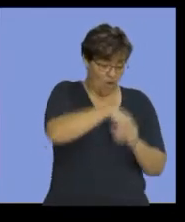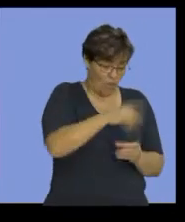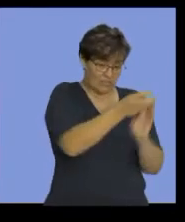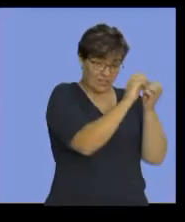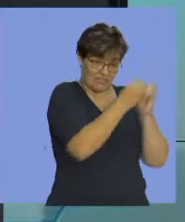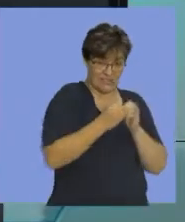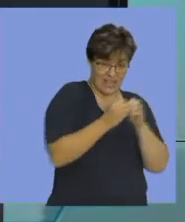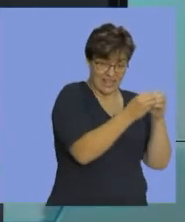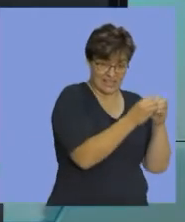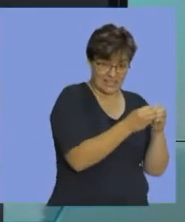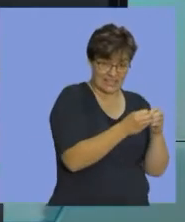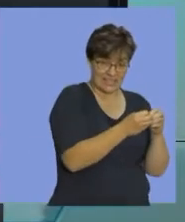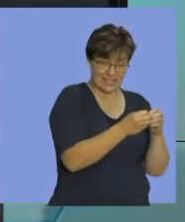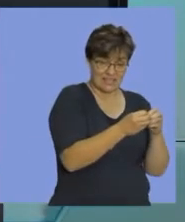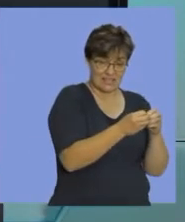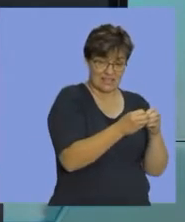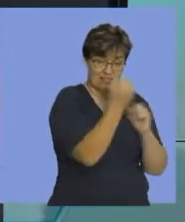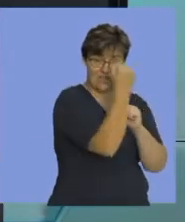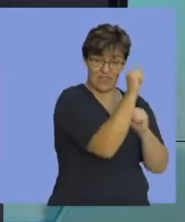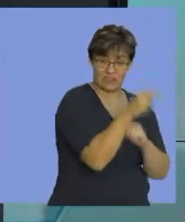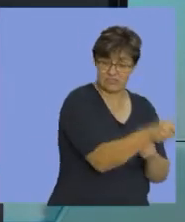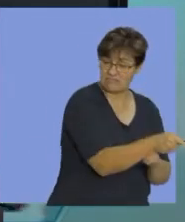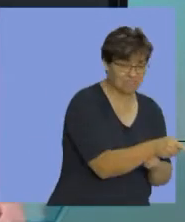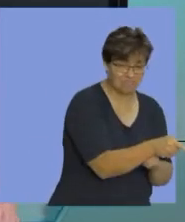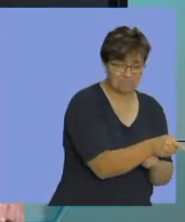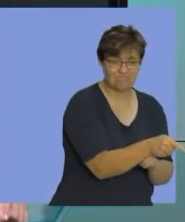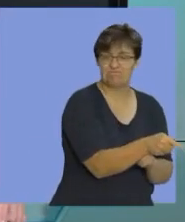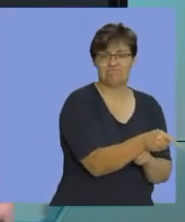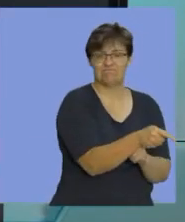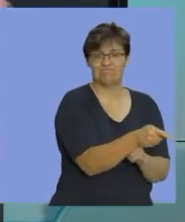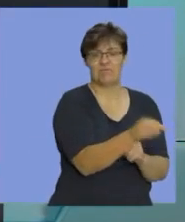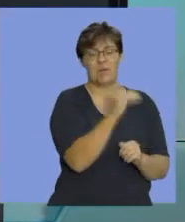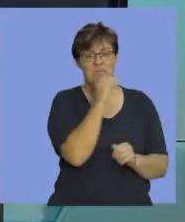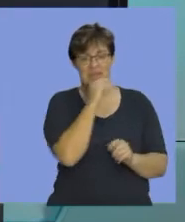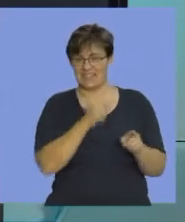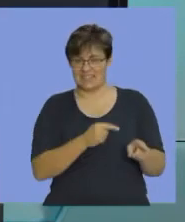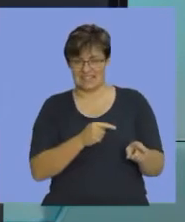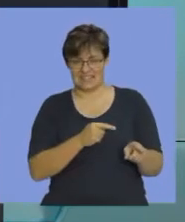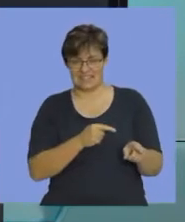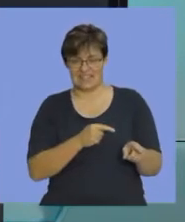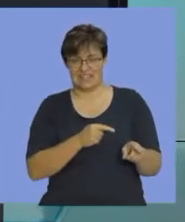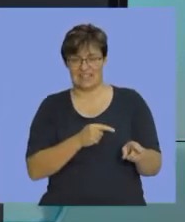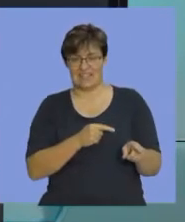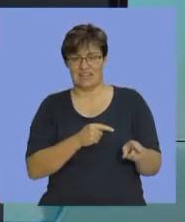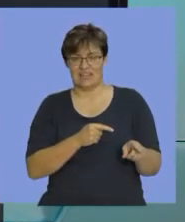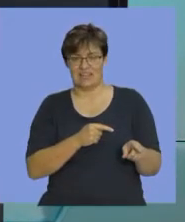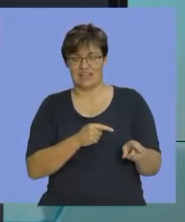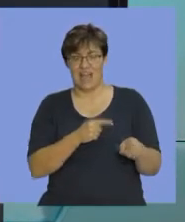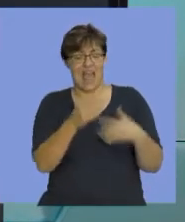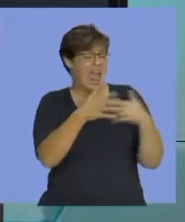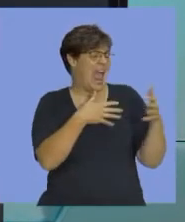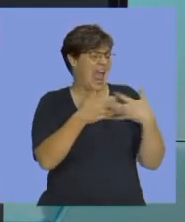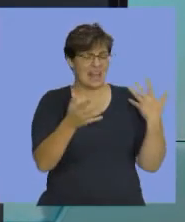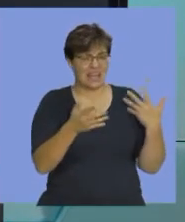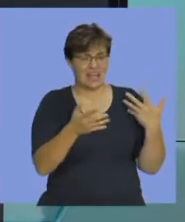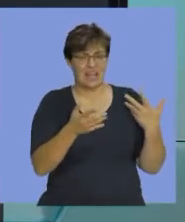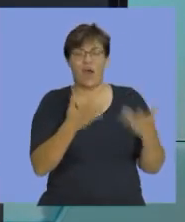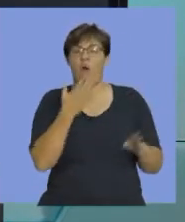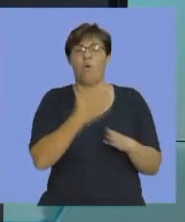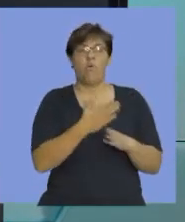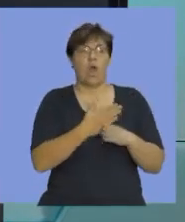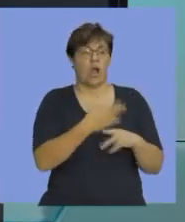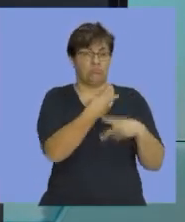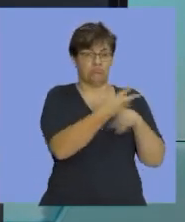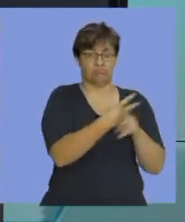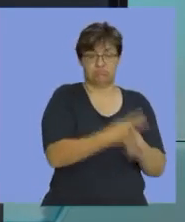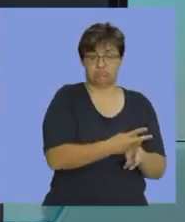involved in the manufacturing of the good or service, rather not the service here, anybody not working in the